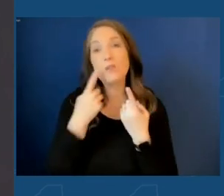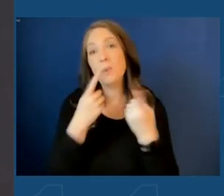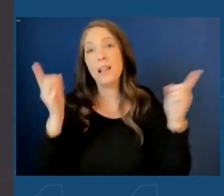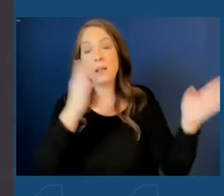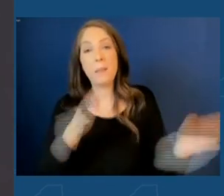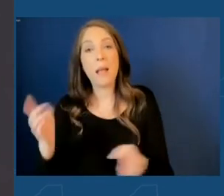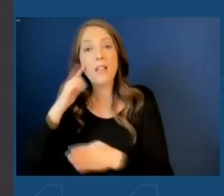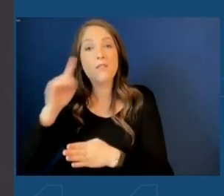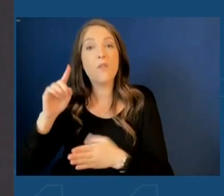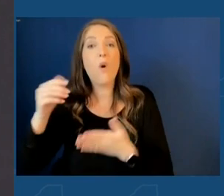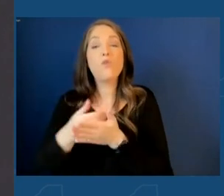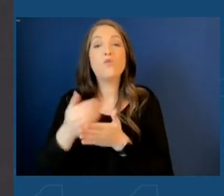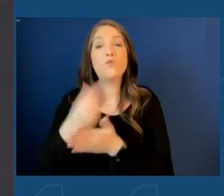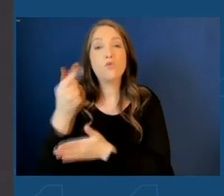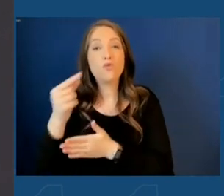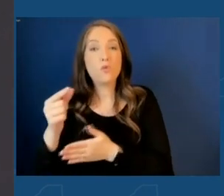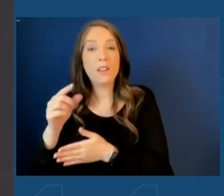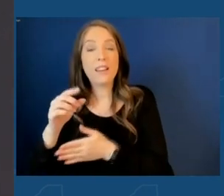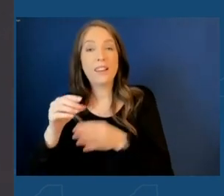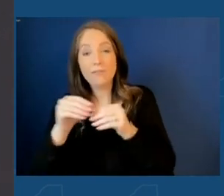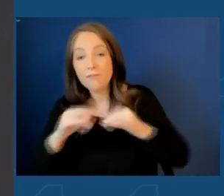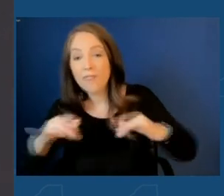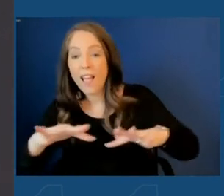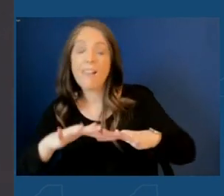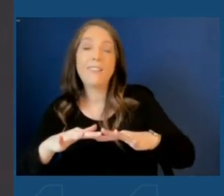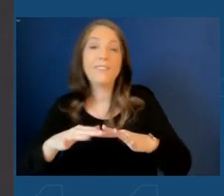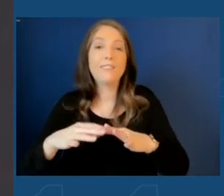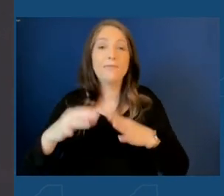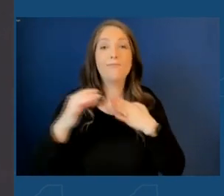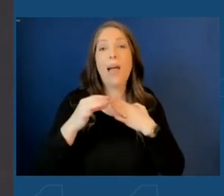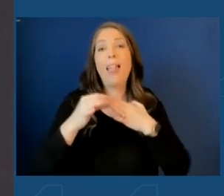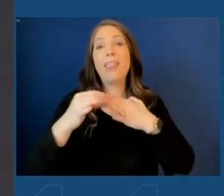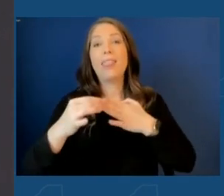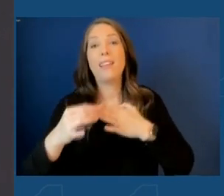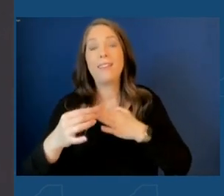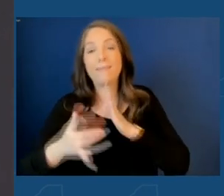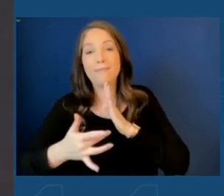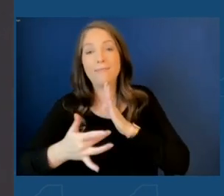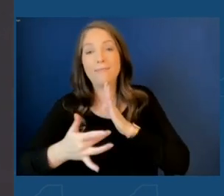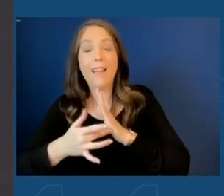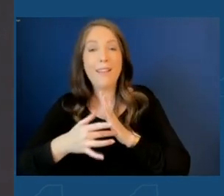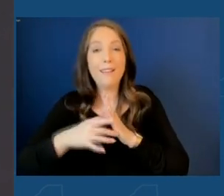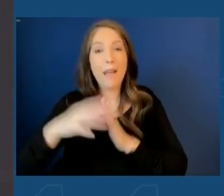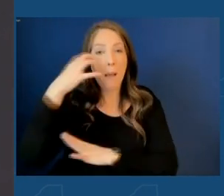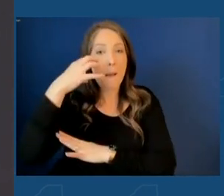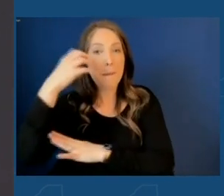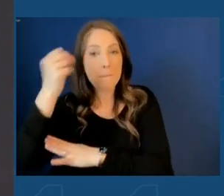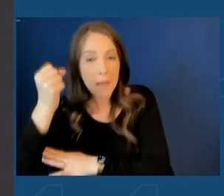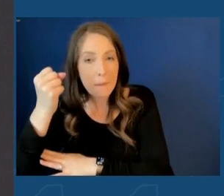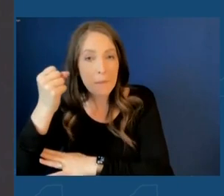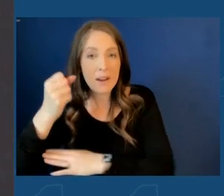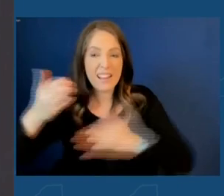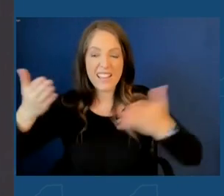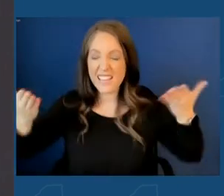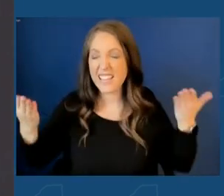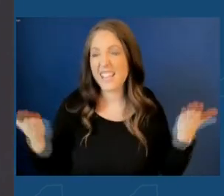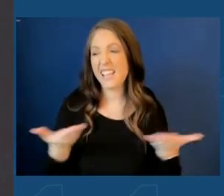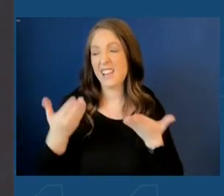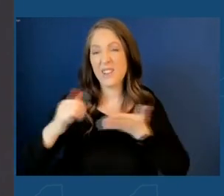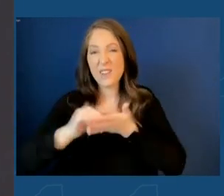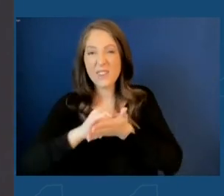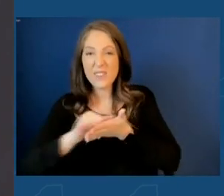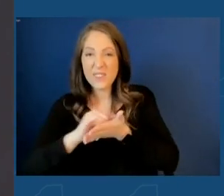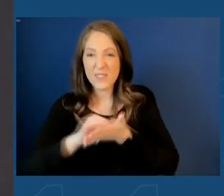to build a new greenfield leading-edge memory mega fab in Clay, New York, just